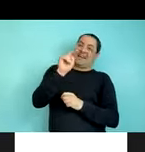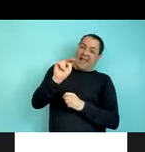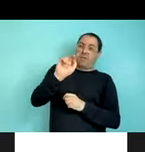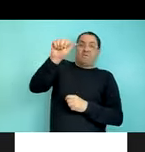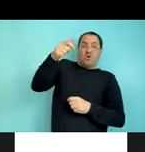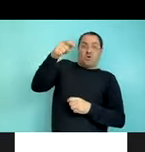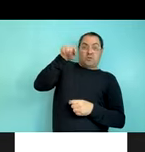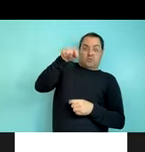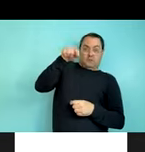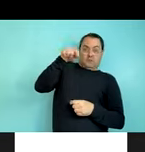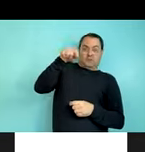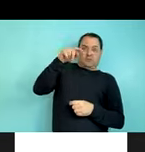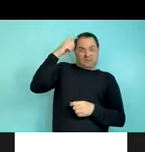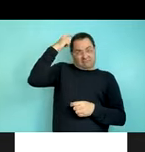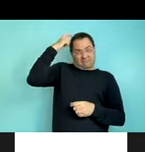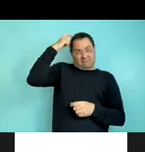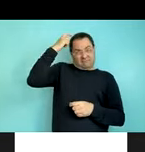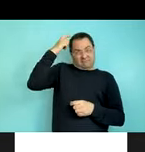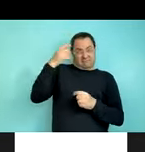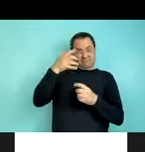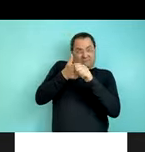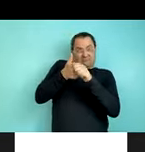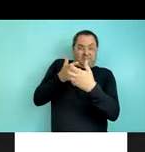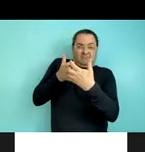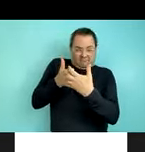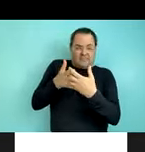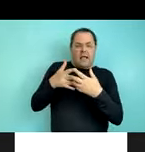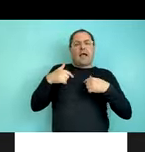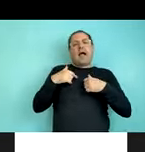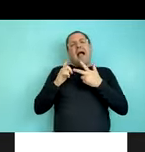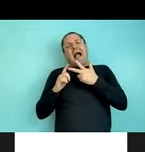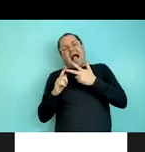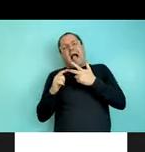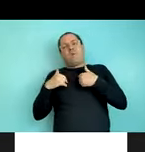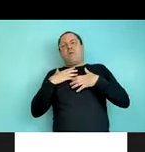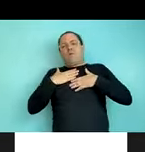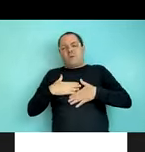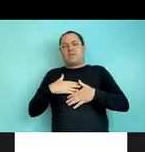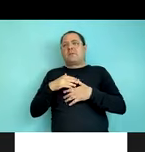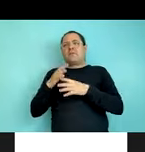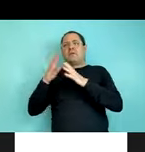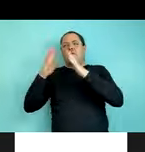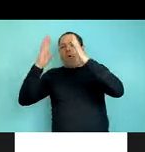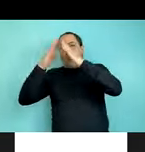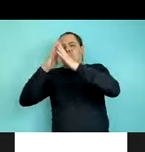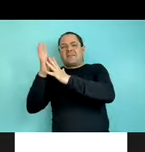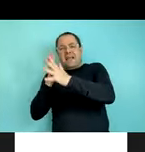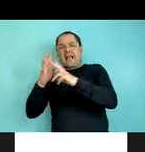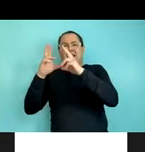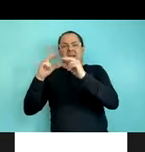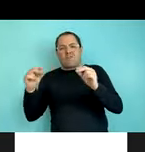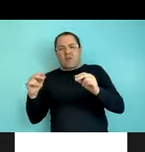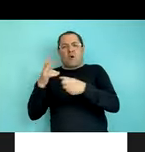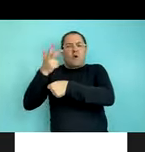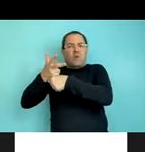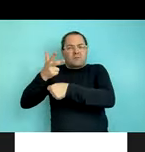home signers from Nicaragua and Guatemala. However, because of the paucity of utterances among those groups that were